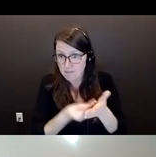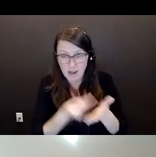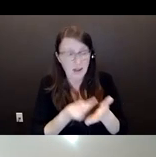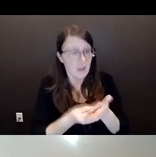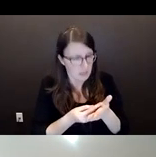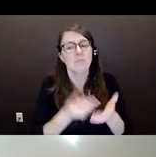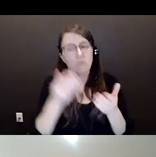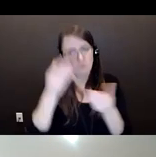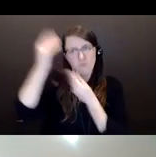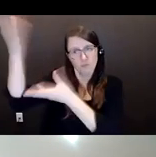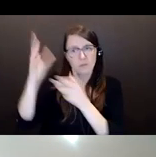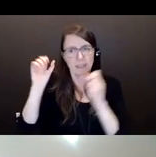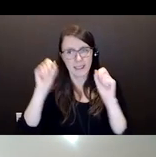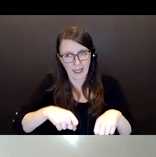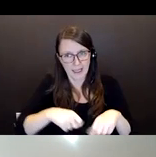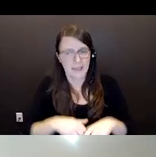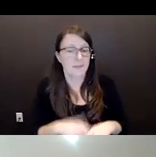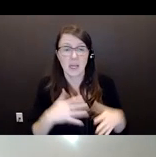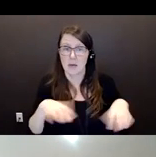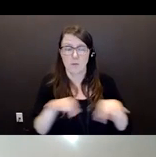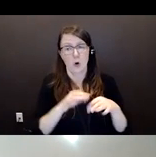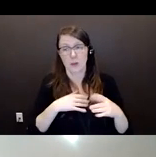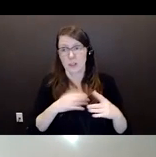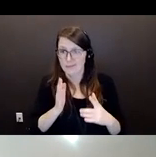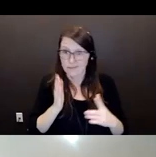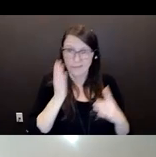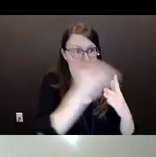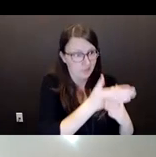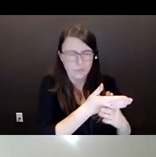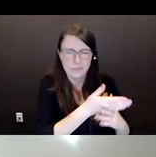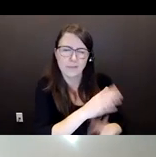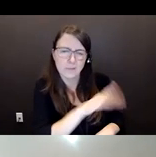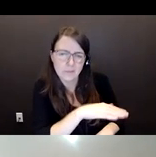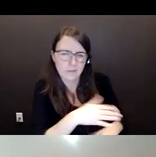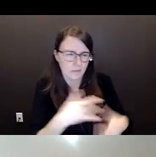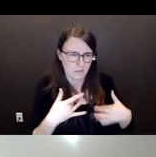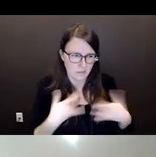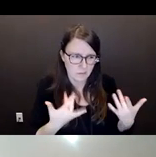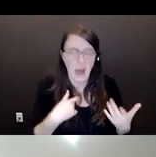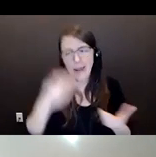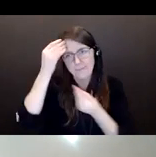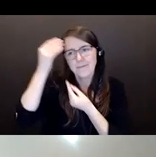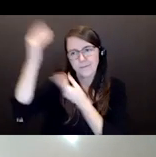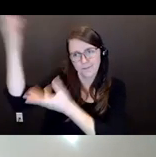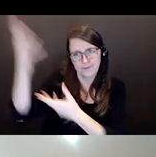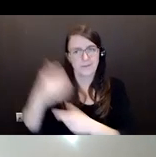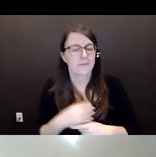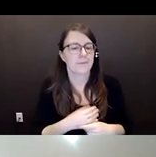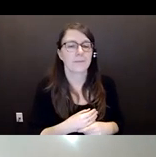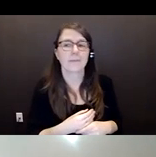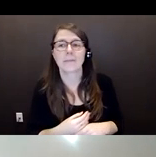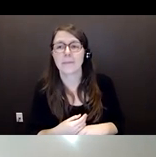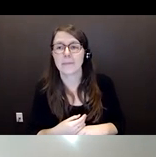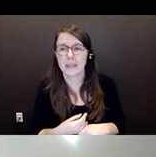is very, very important that you step up and that you actually take steps. And I've had people sitting there going,